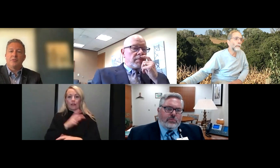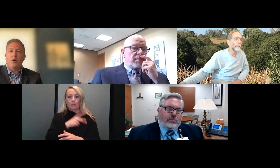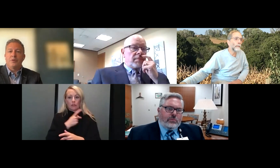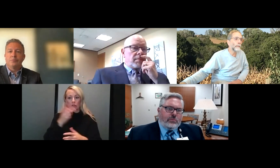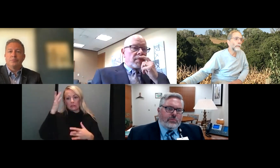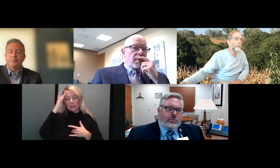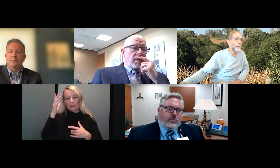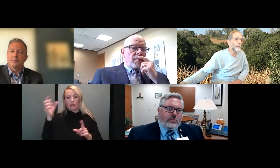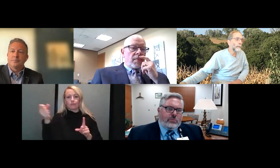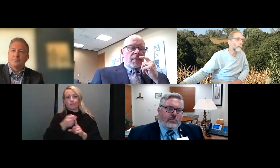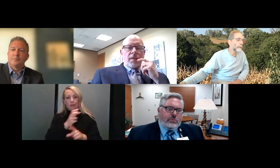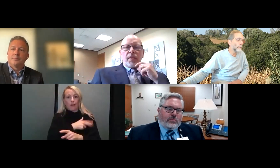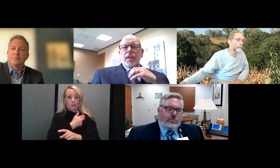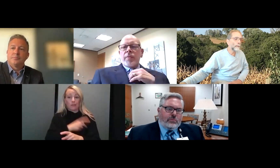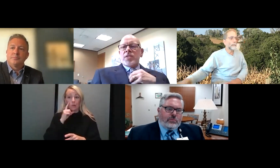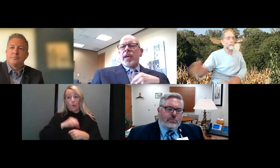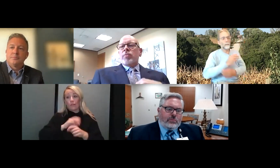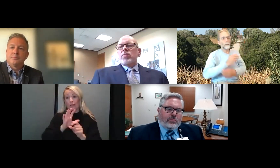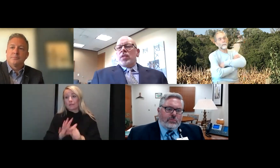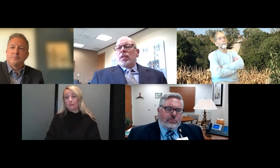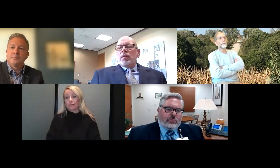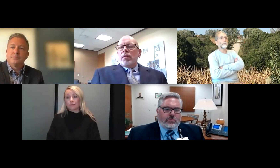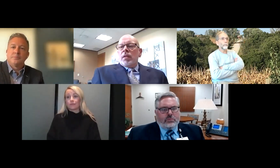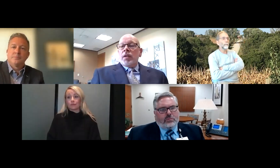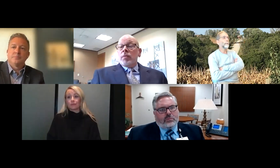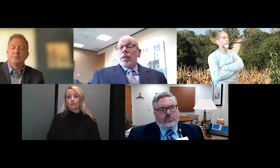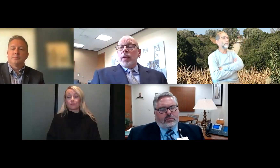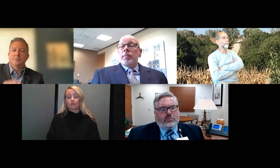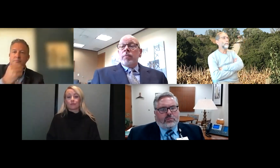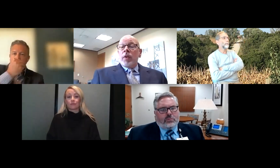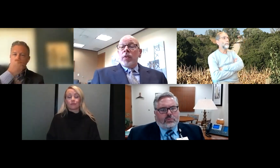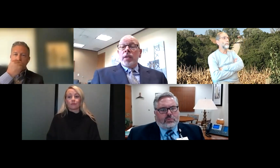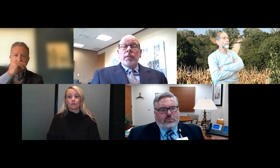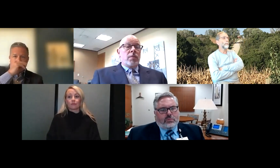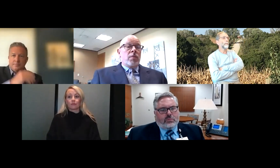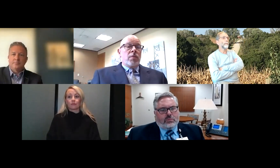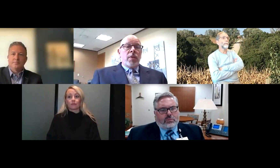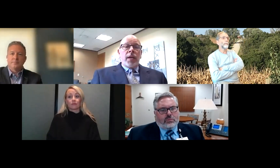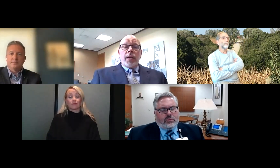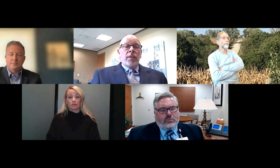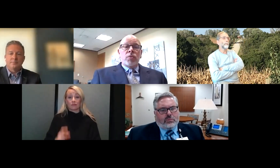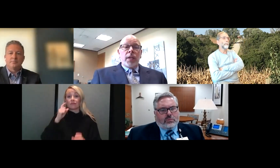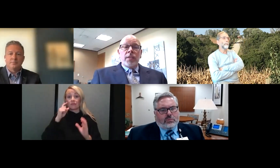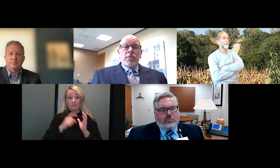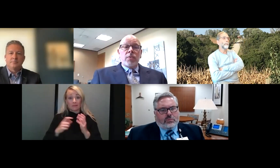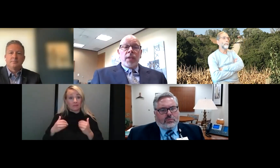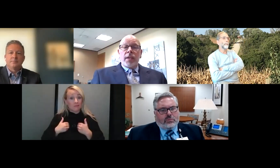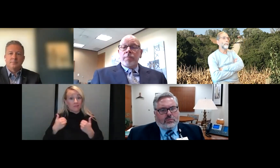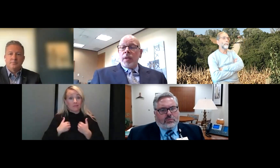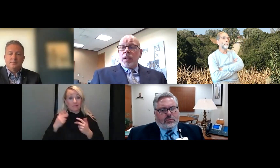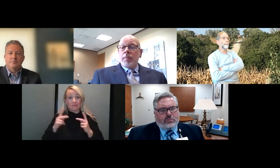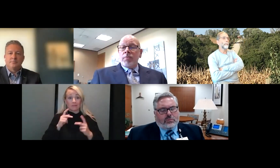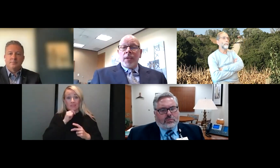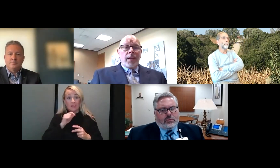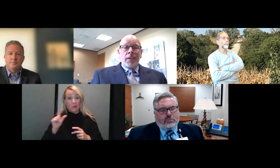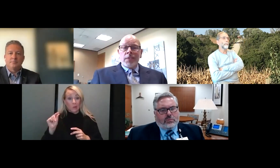hospitalized for COVID. And I would just add, we've seen, you know, very young in their 20s who've ended